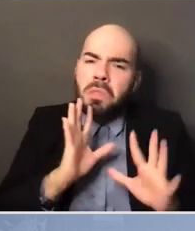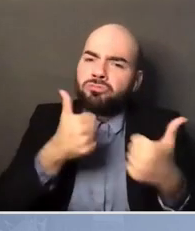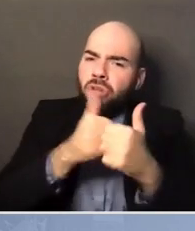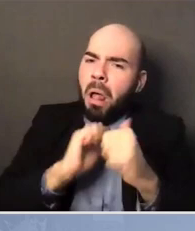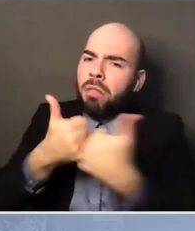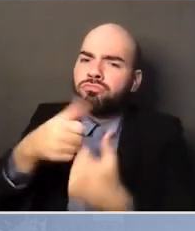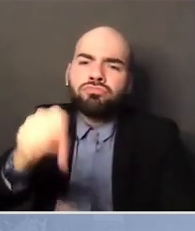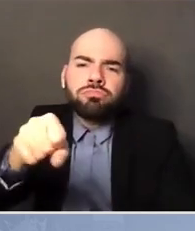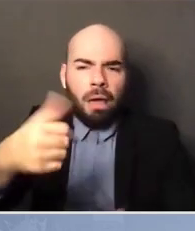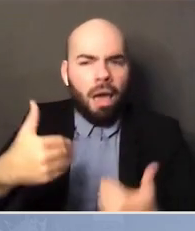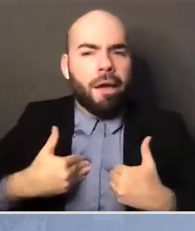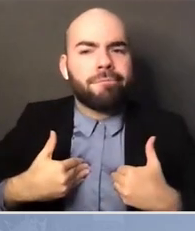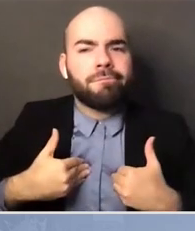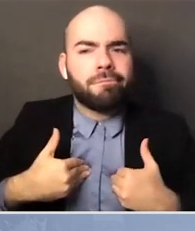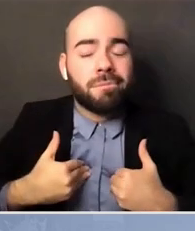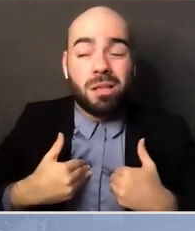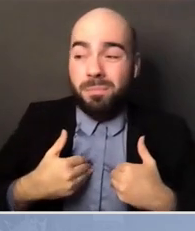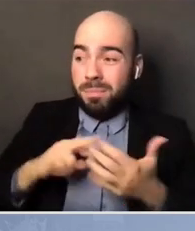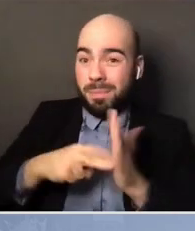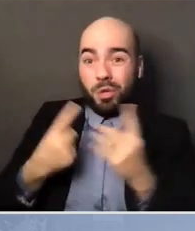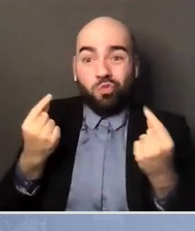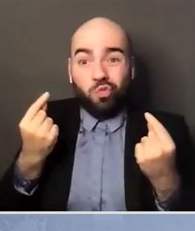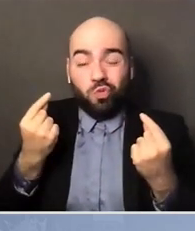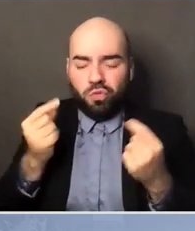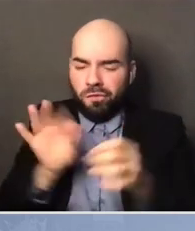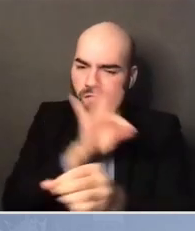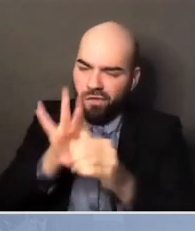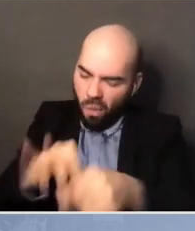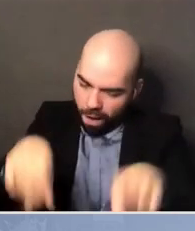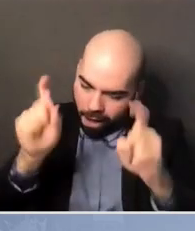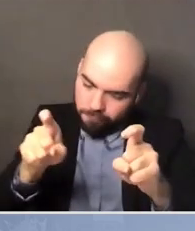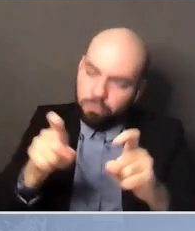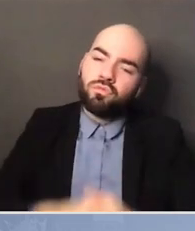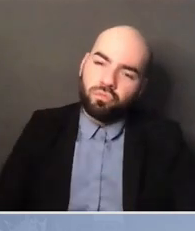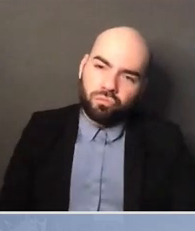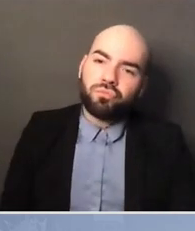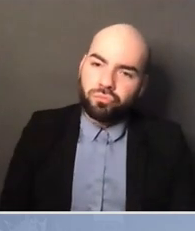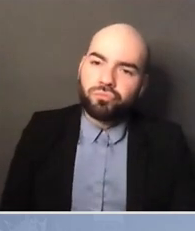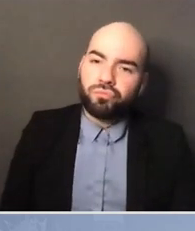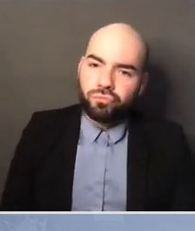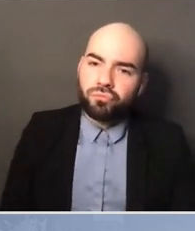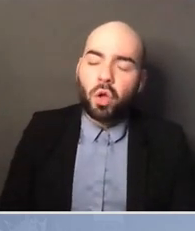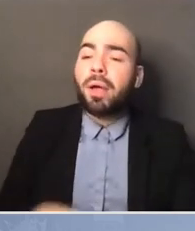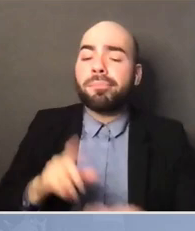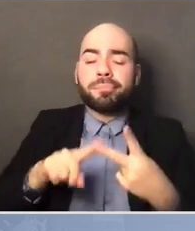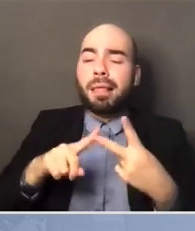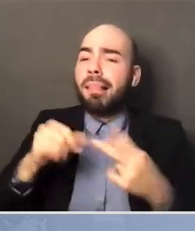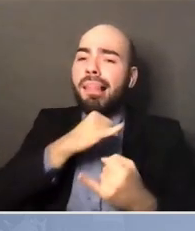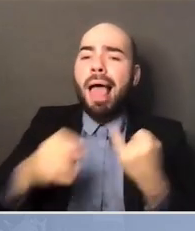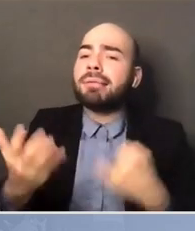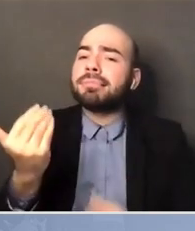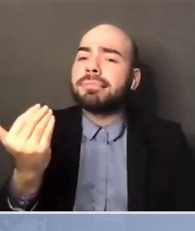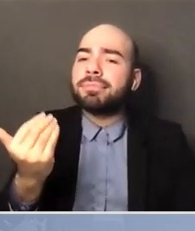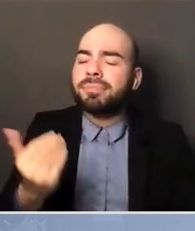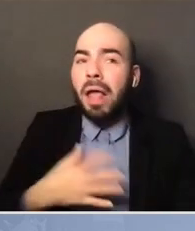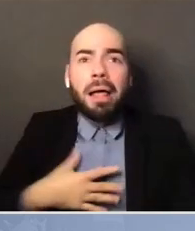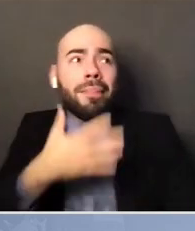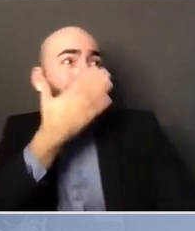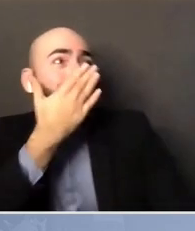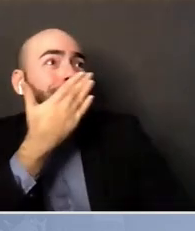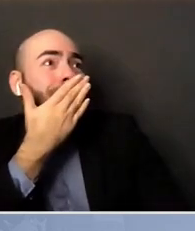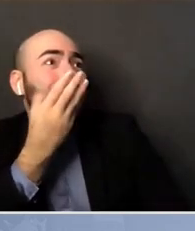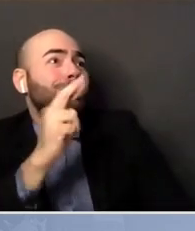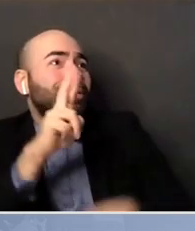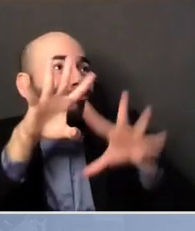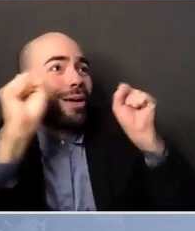going to have to vote in order for that to happen. All right. Last question. Thank you, Mr. President. Now I was